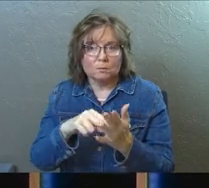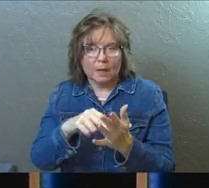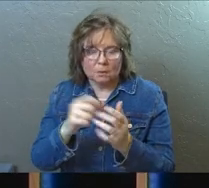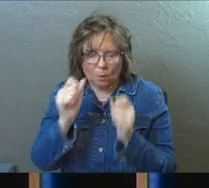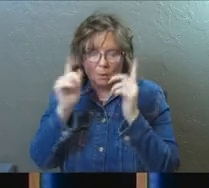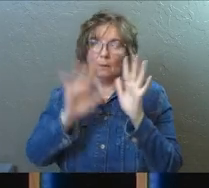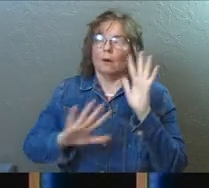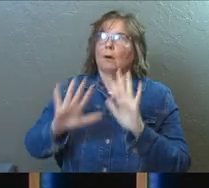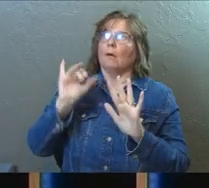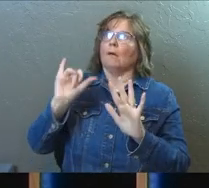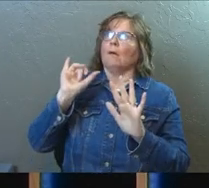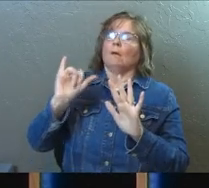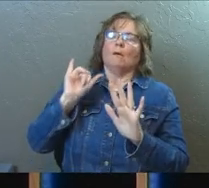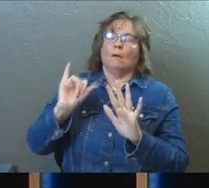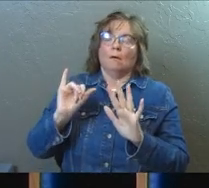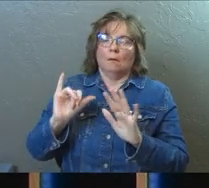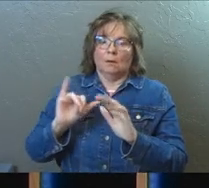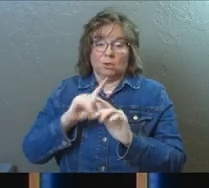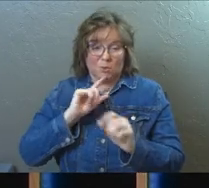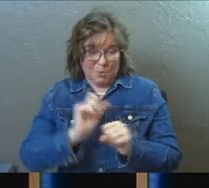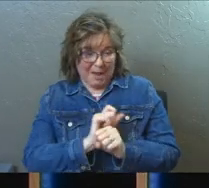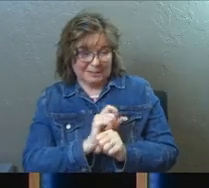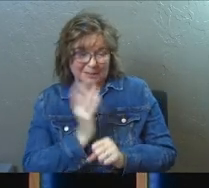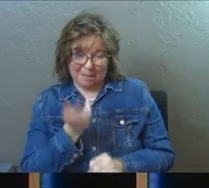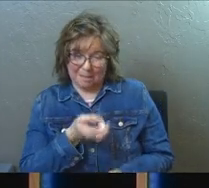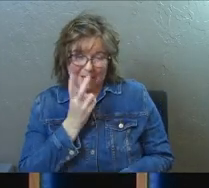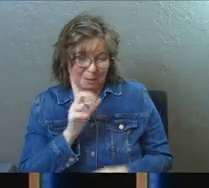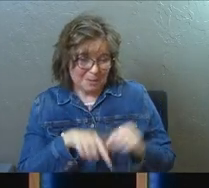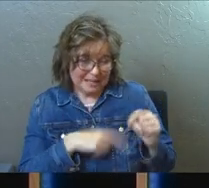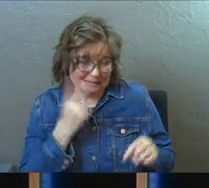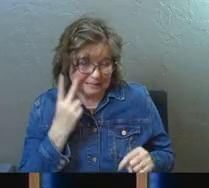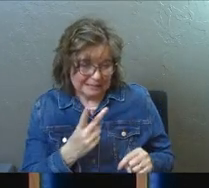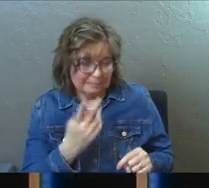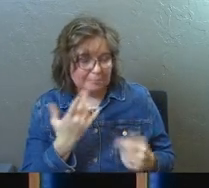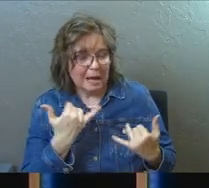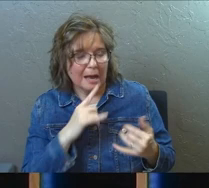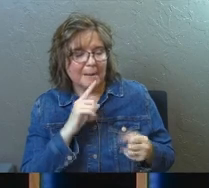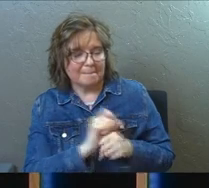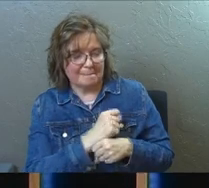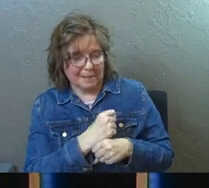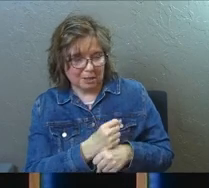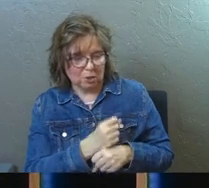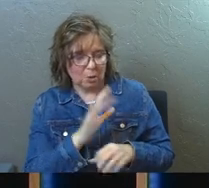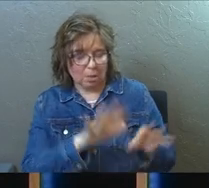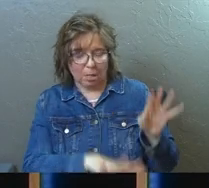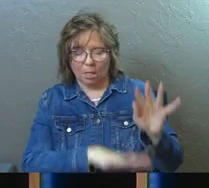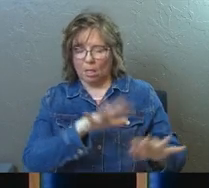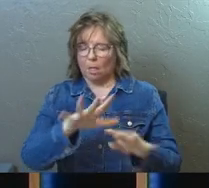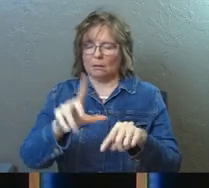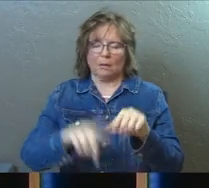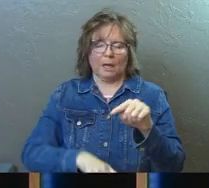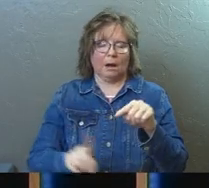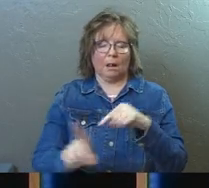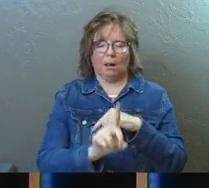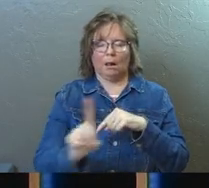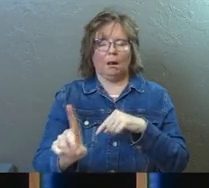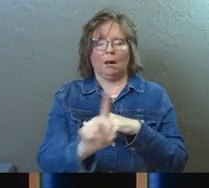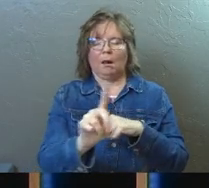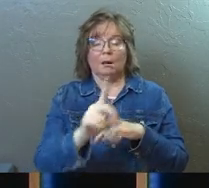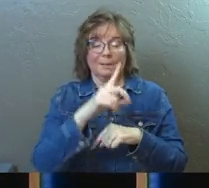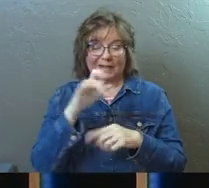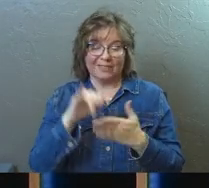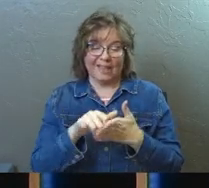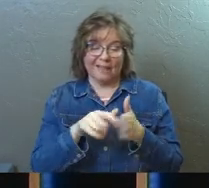wake him up and say, this is how you actually are. I'm going to make you wander around, not able to go anywhere,